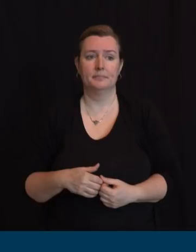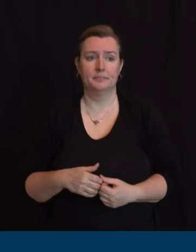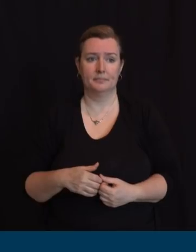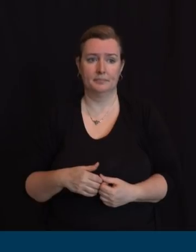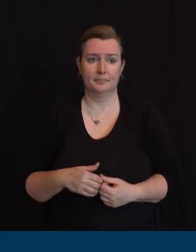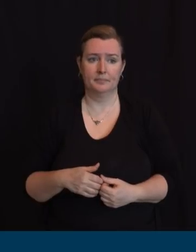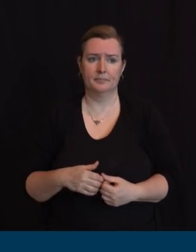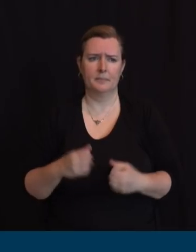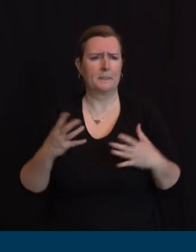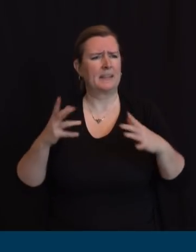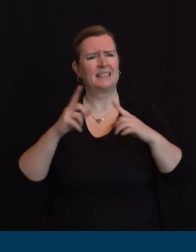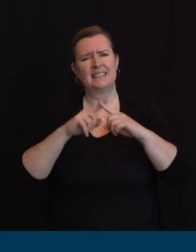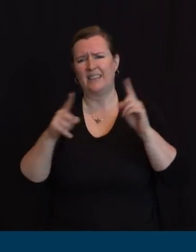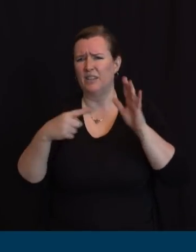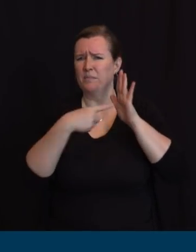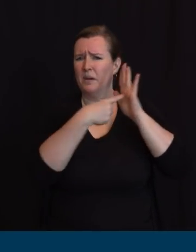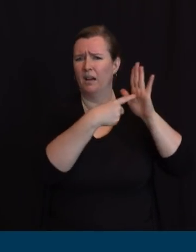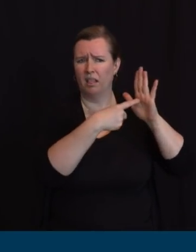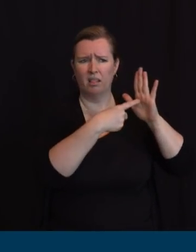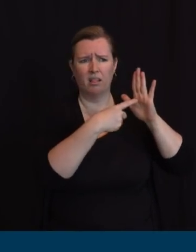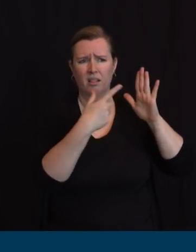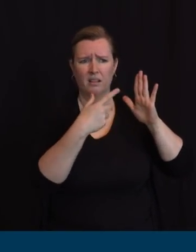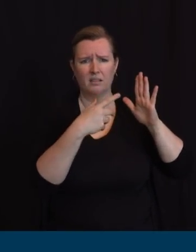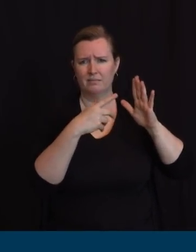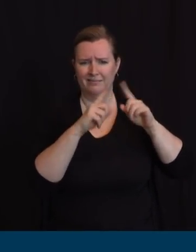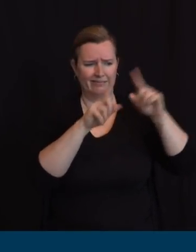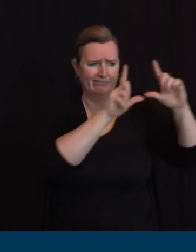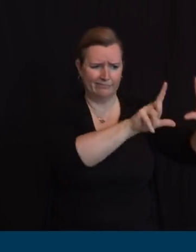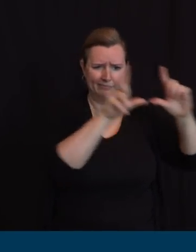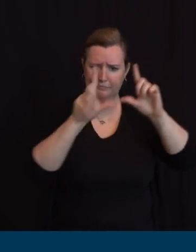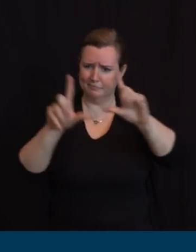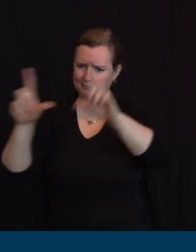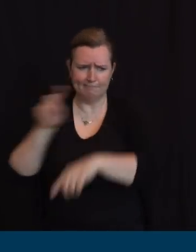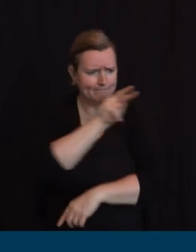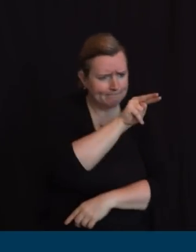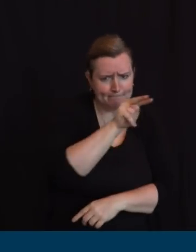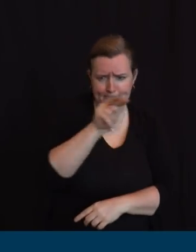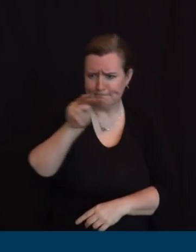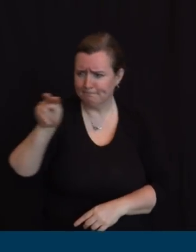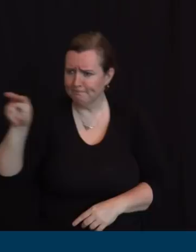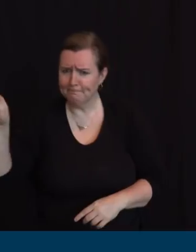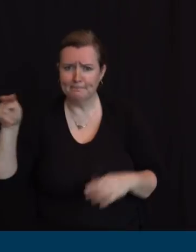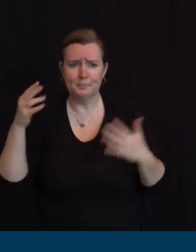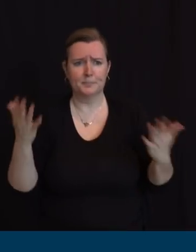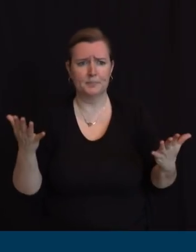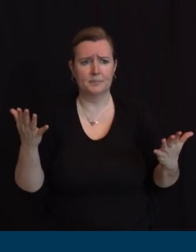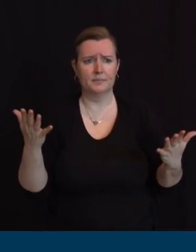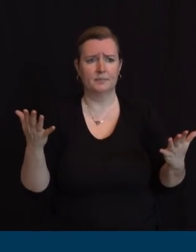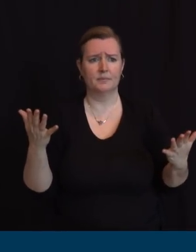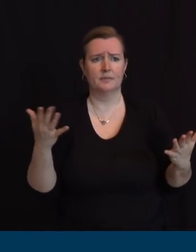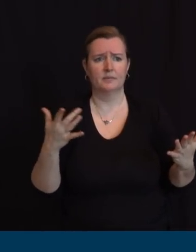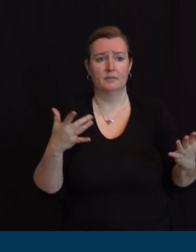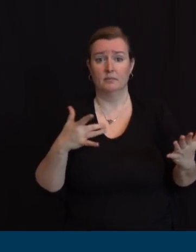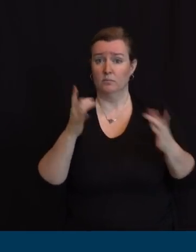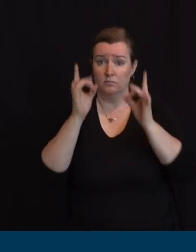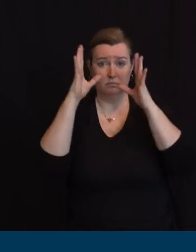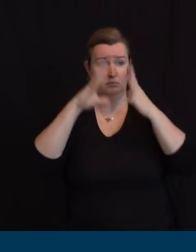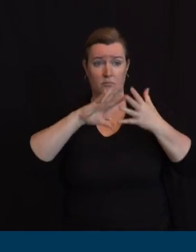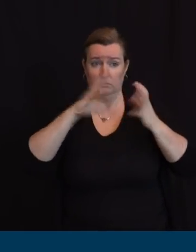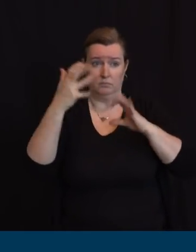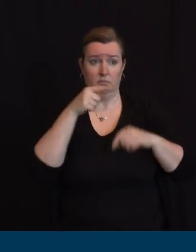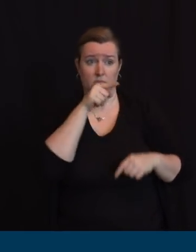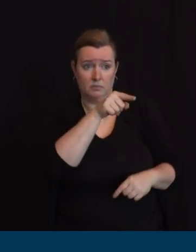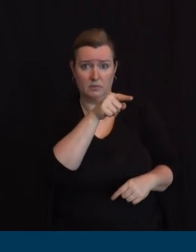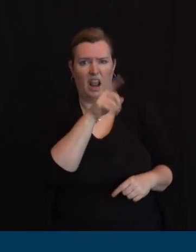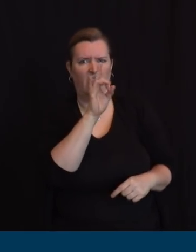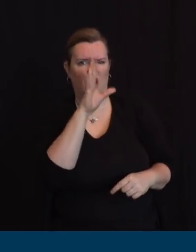you watching at home, this is probably the better way to put it, there's a worst case assumption and there's a best case assumption. And so we're looking at not just one